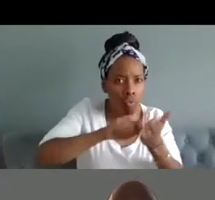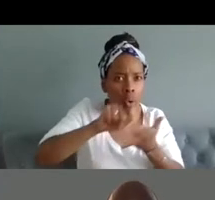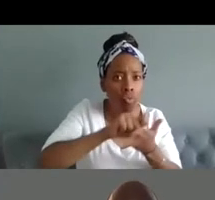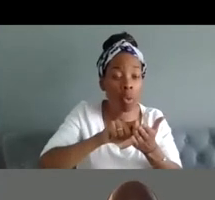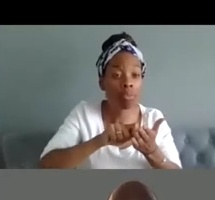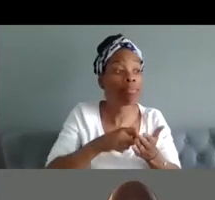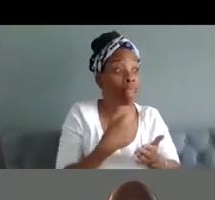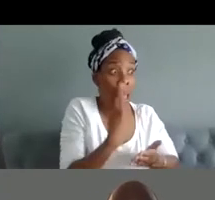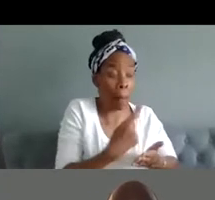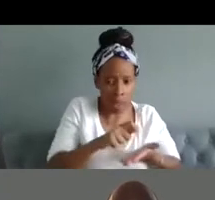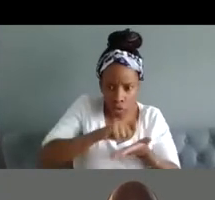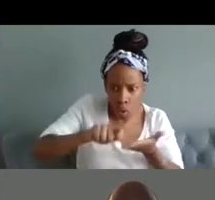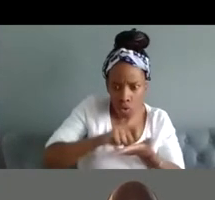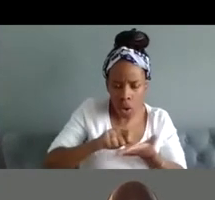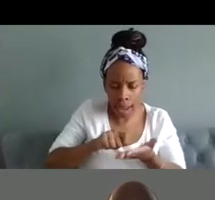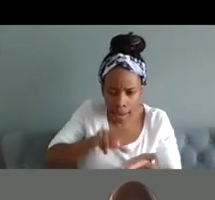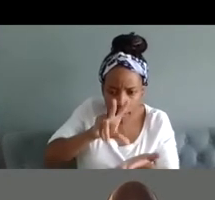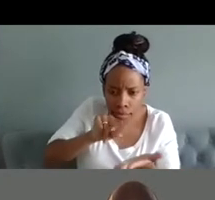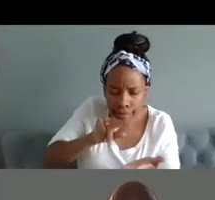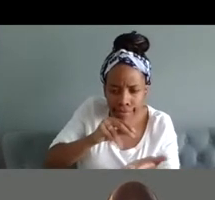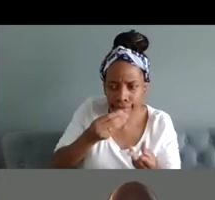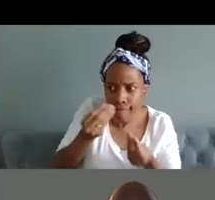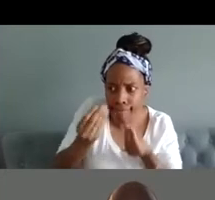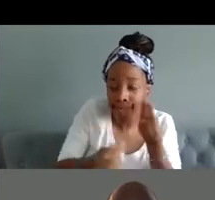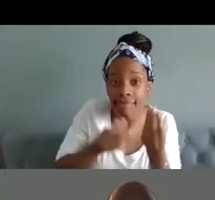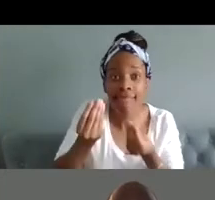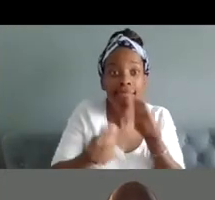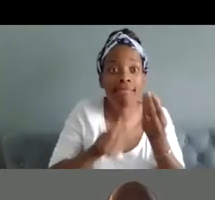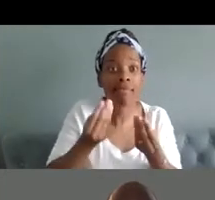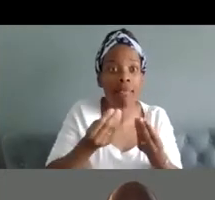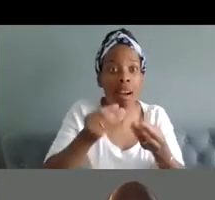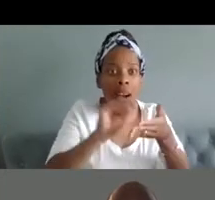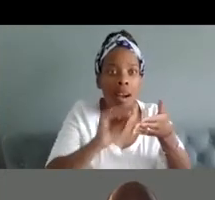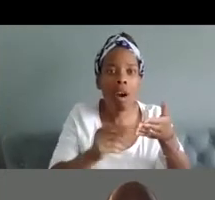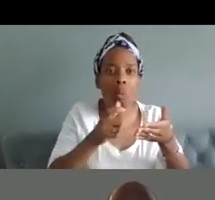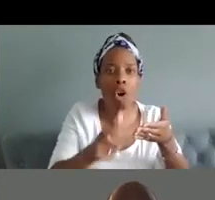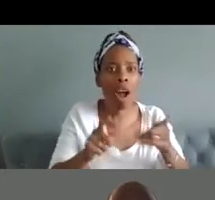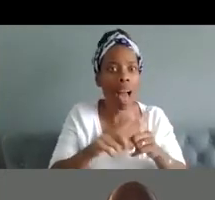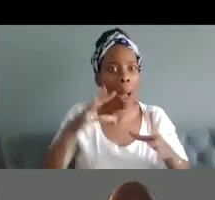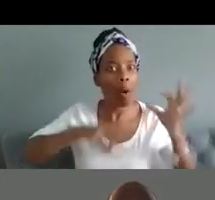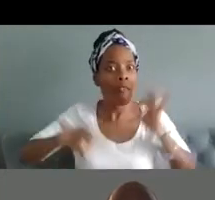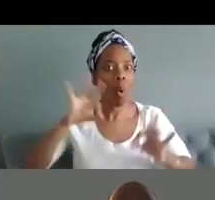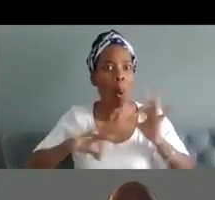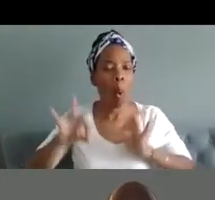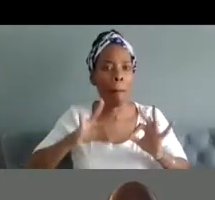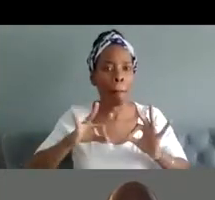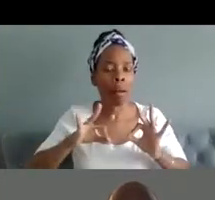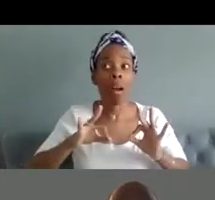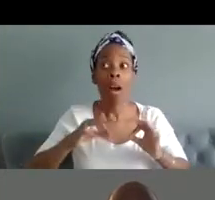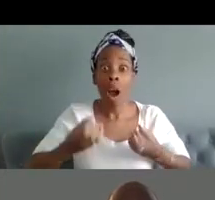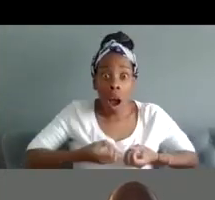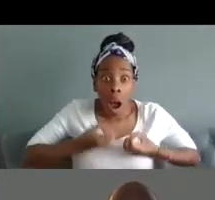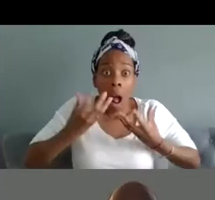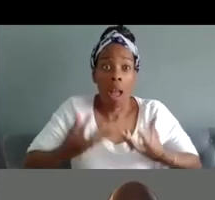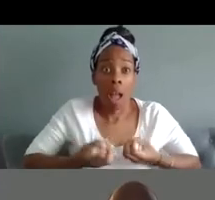he would narrate them so he performed them so there was a kind of an action that went with them that was kind of uh cathartic i think to